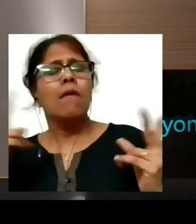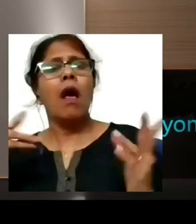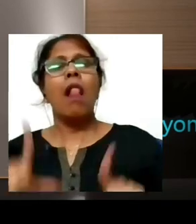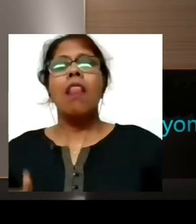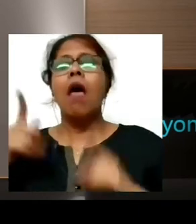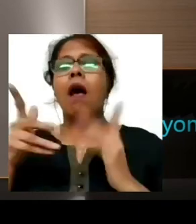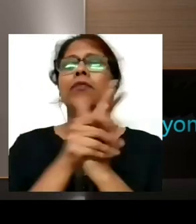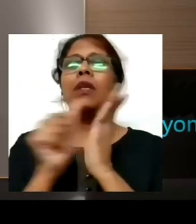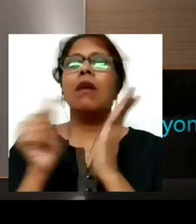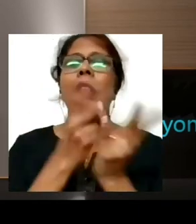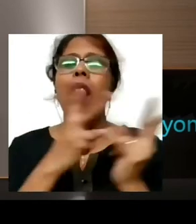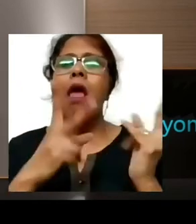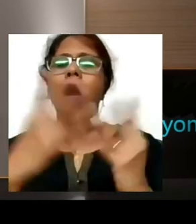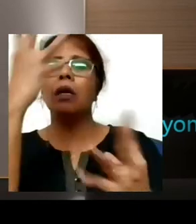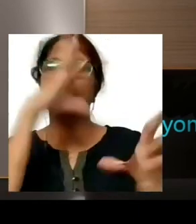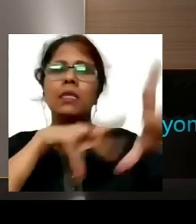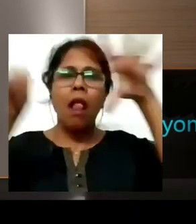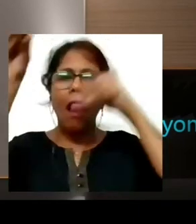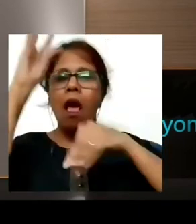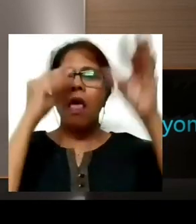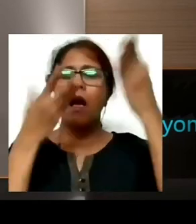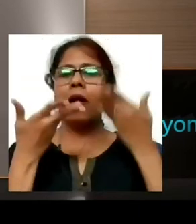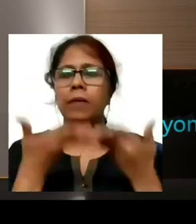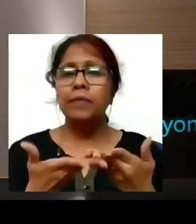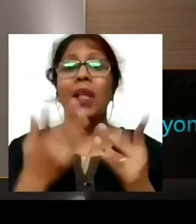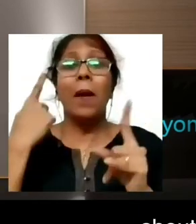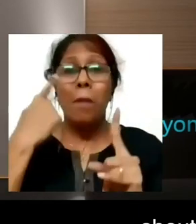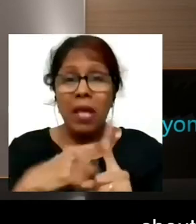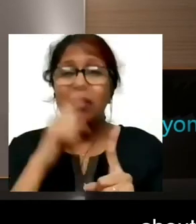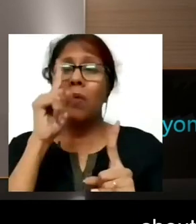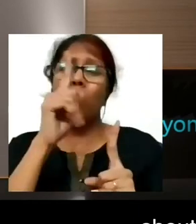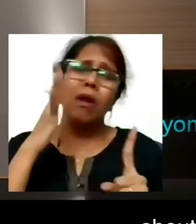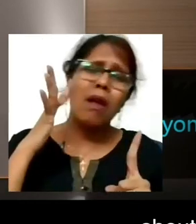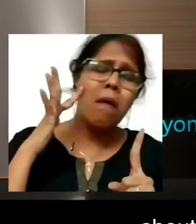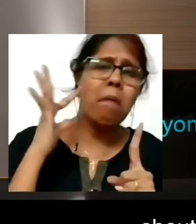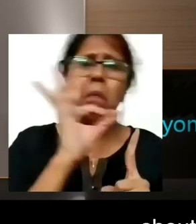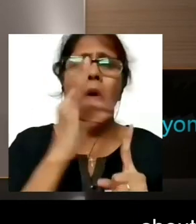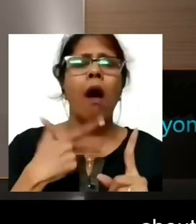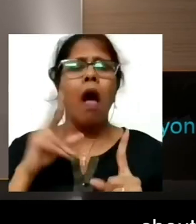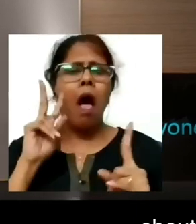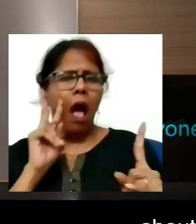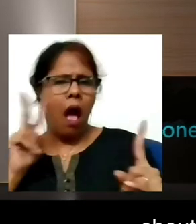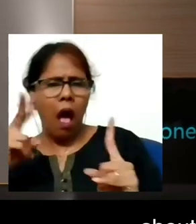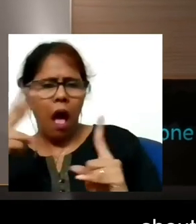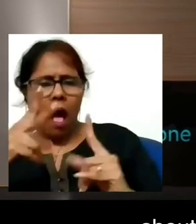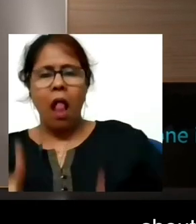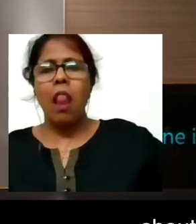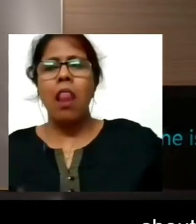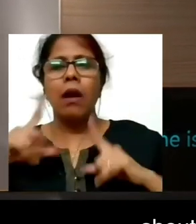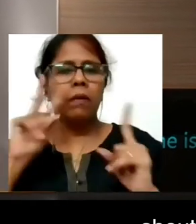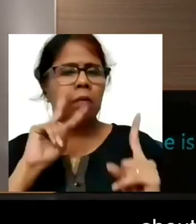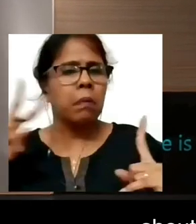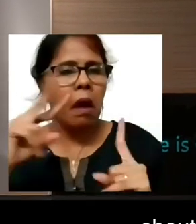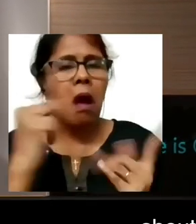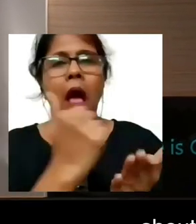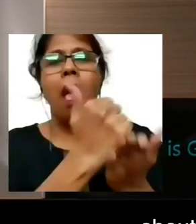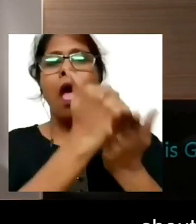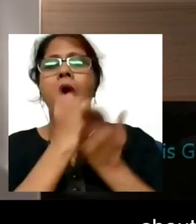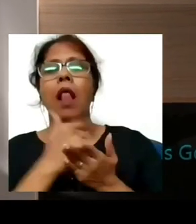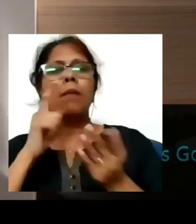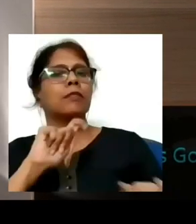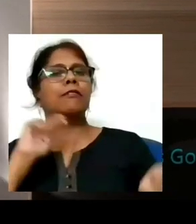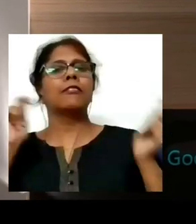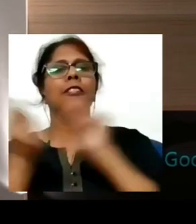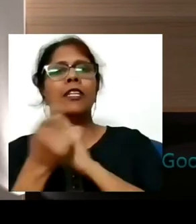did one more thing. It helped me change my whole perspective about life because playing sport helped me in my